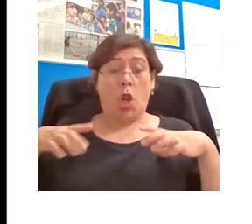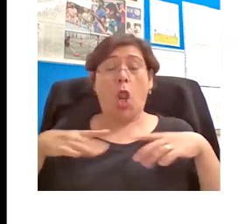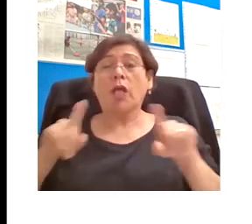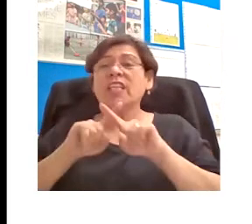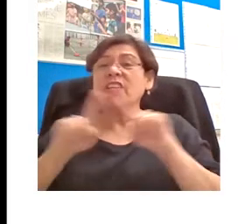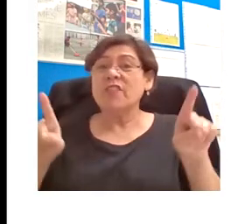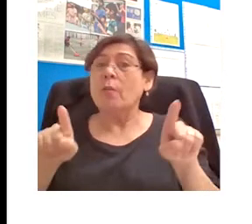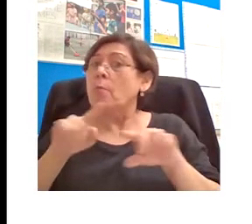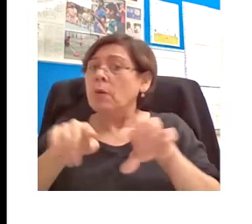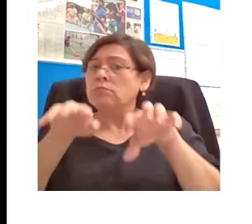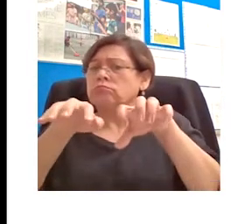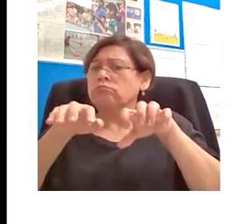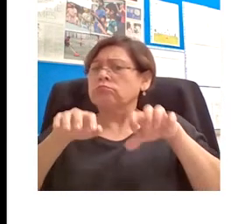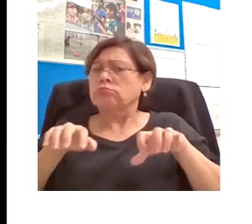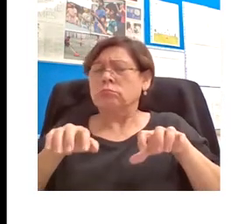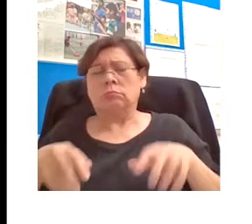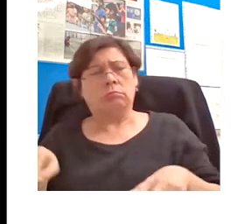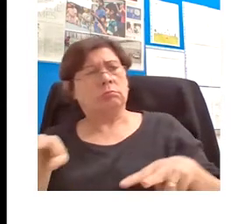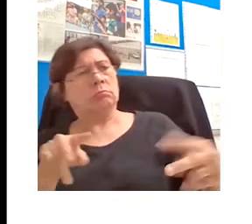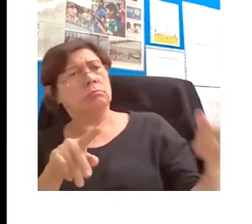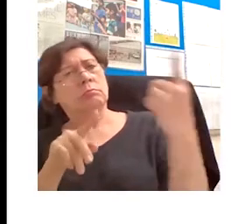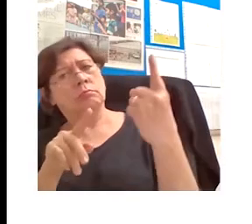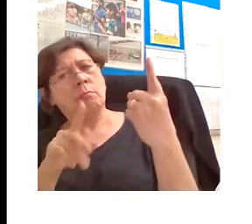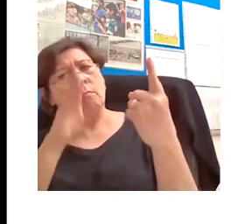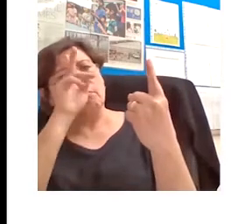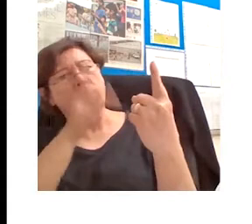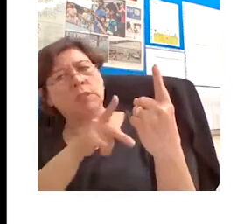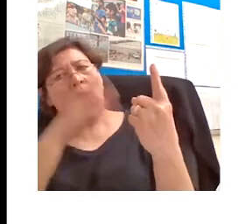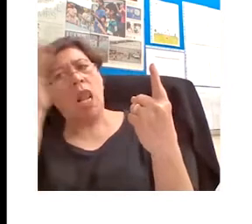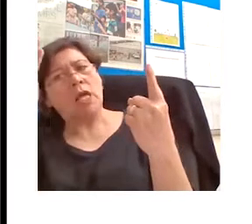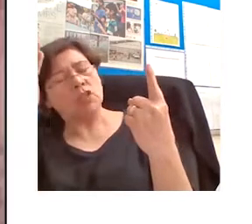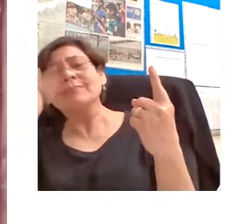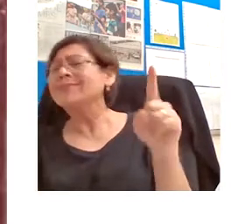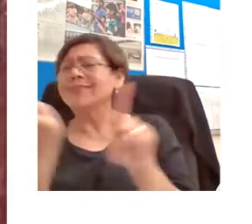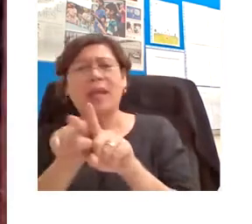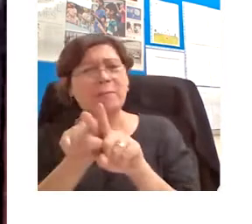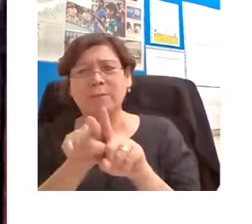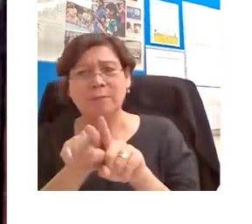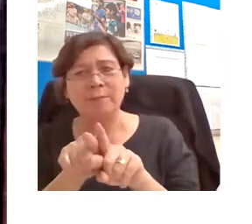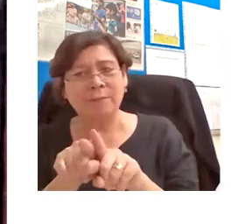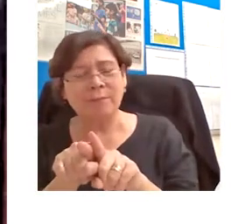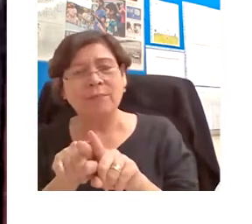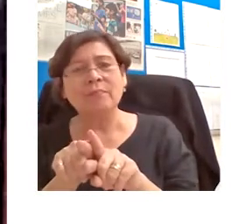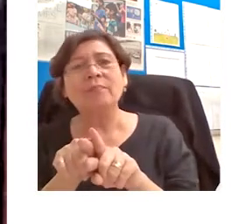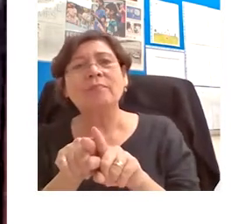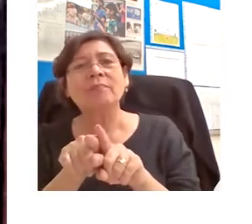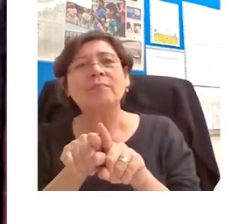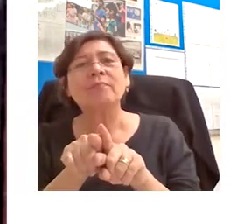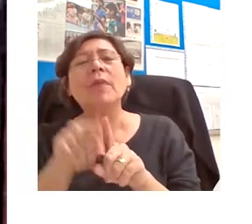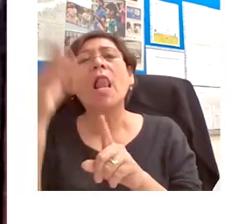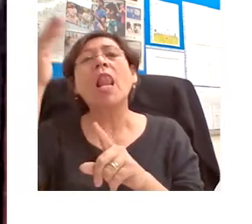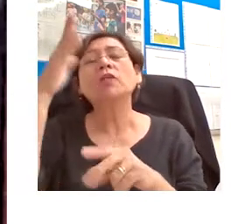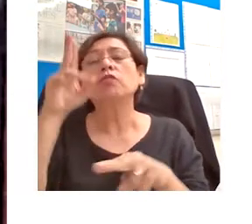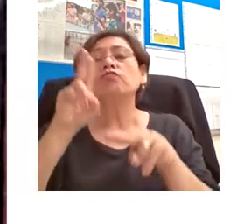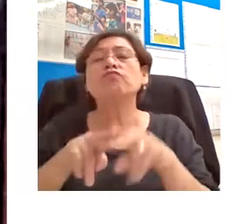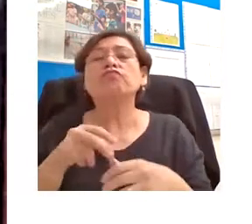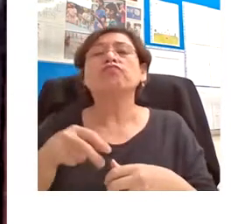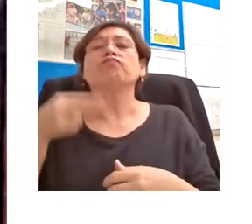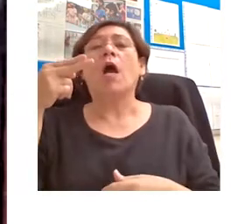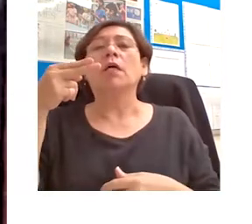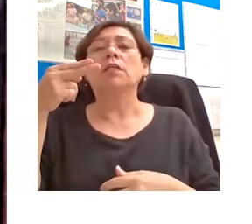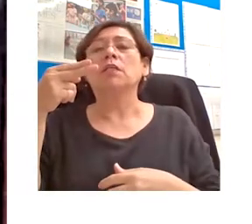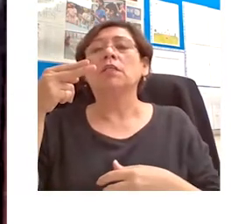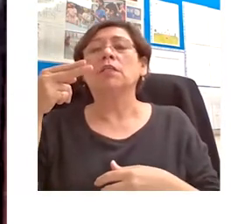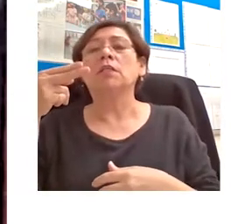room and the activity being conducted within it is strikingly familiar. The lecturer sits on a raised platform where he can be